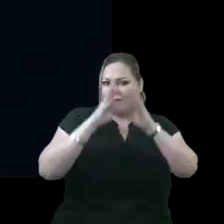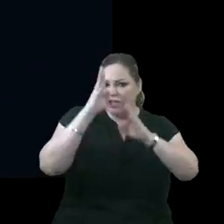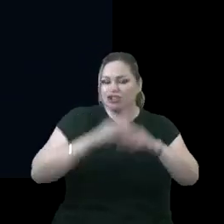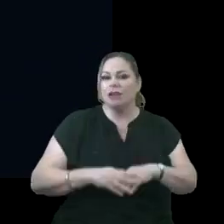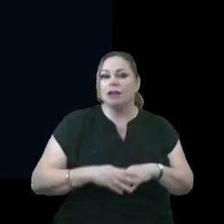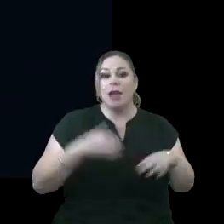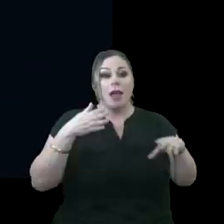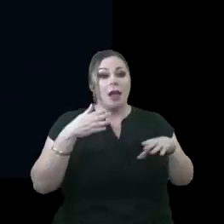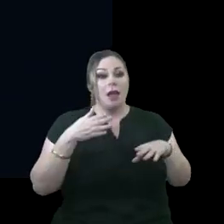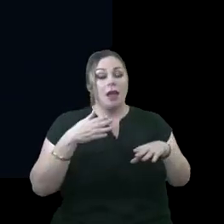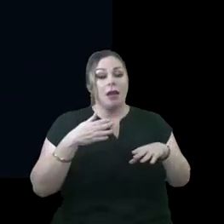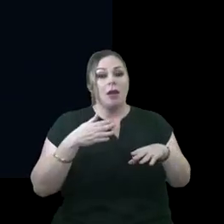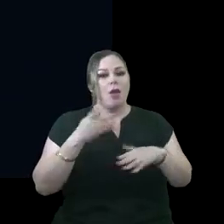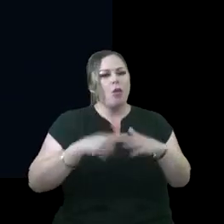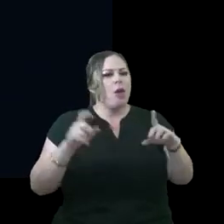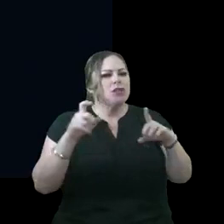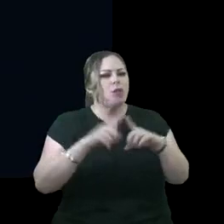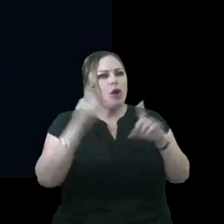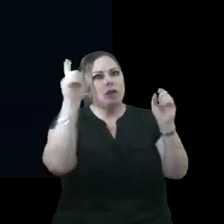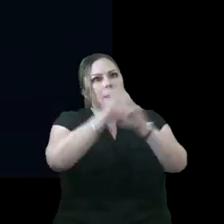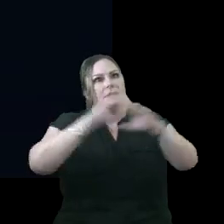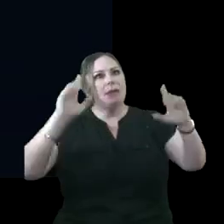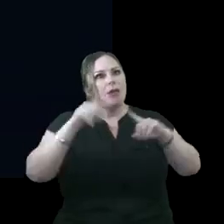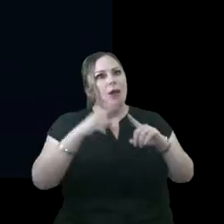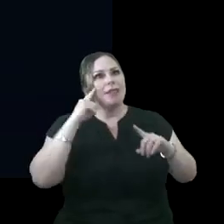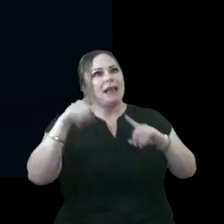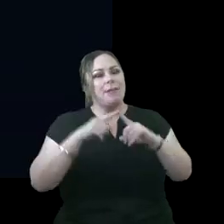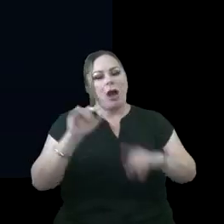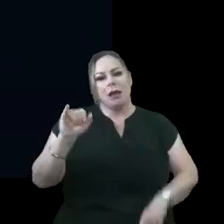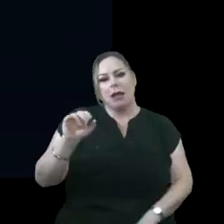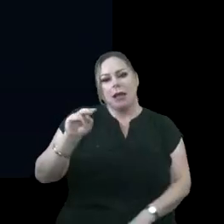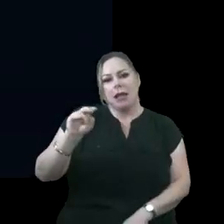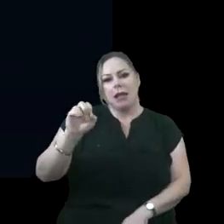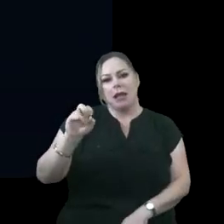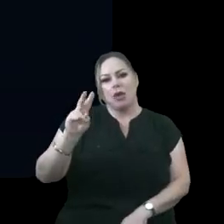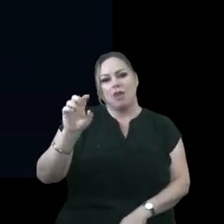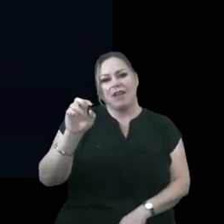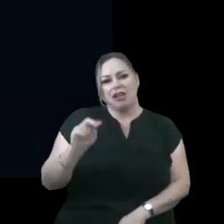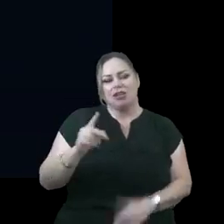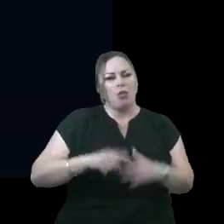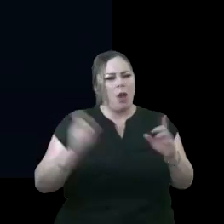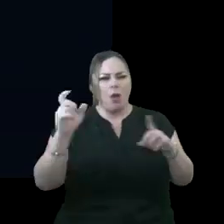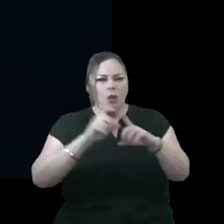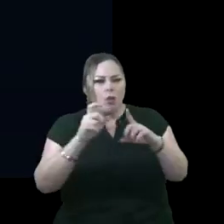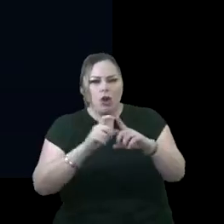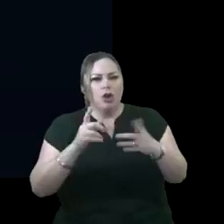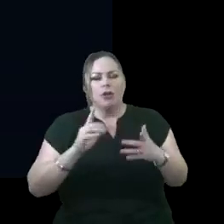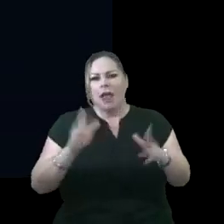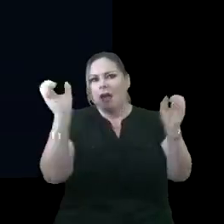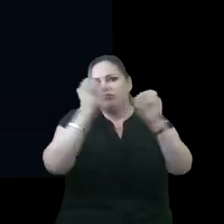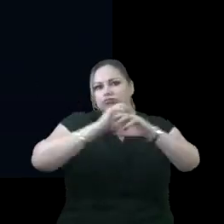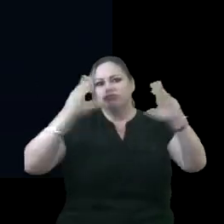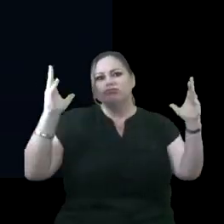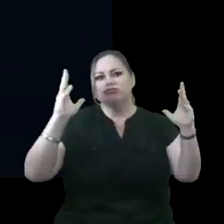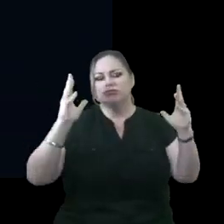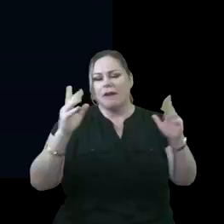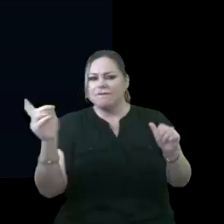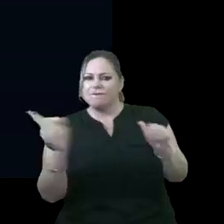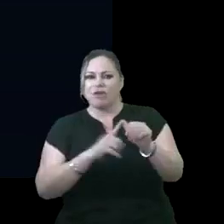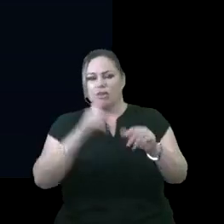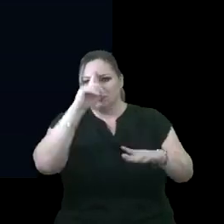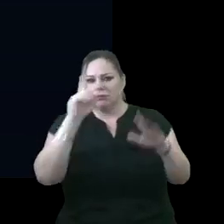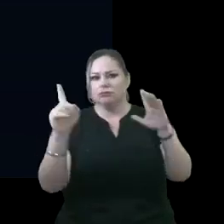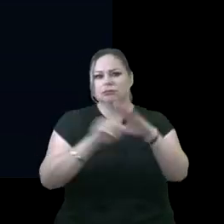What's the word that comes to mind when you think of innovation? Again, what is the word that comes to mind first